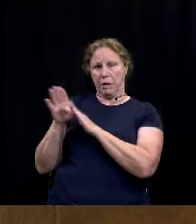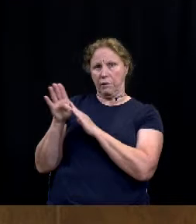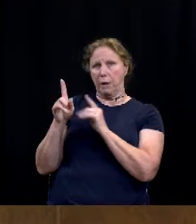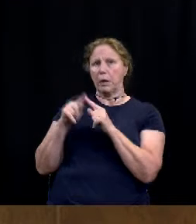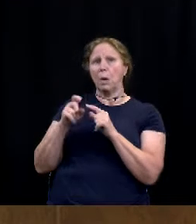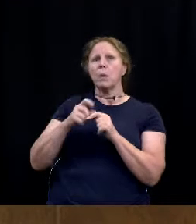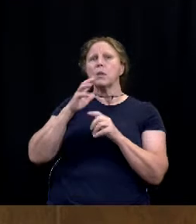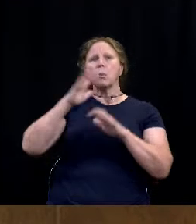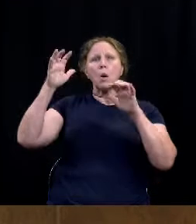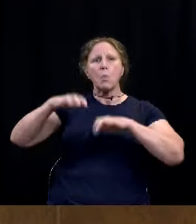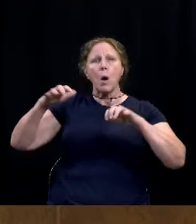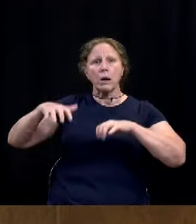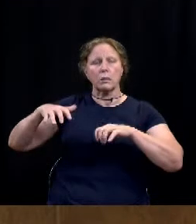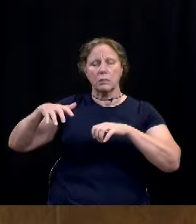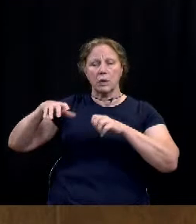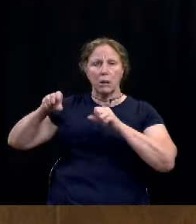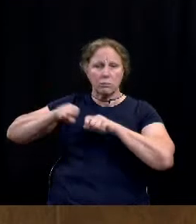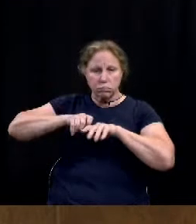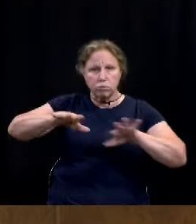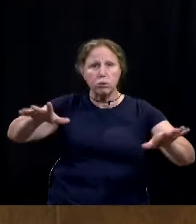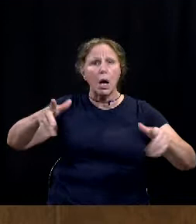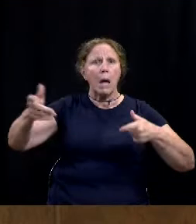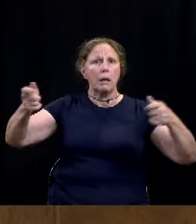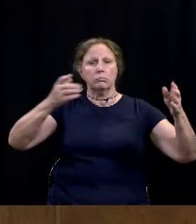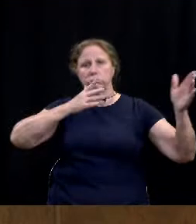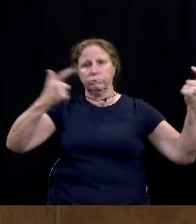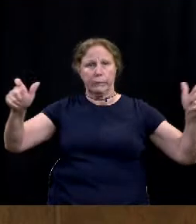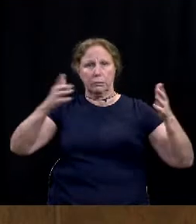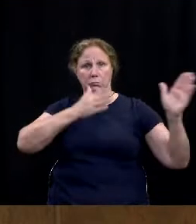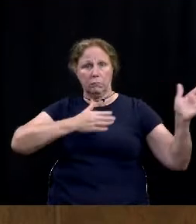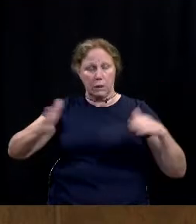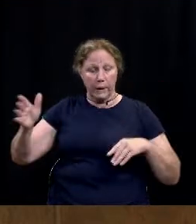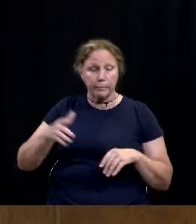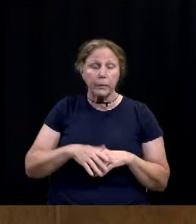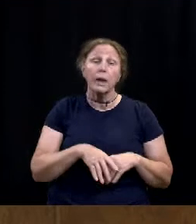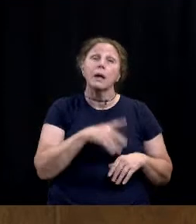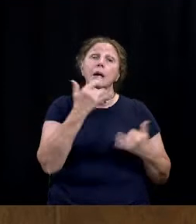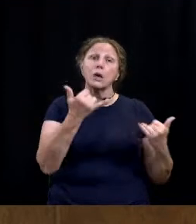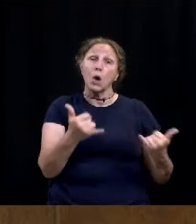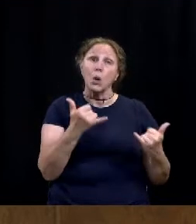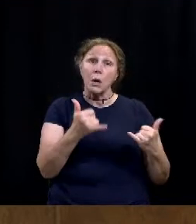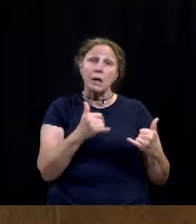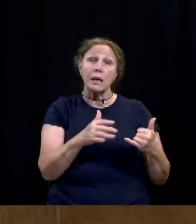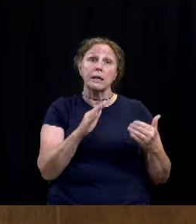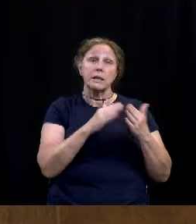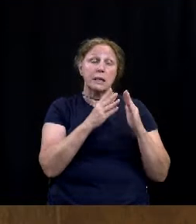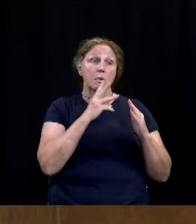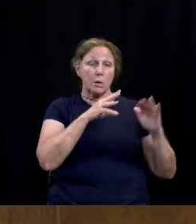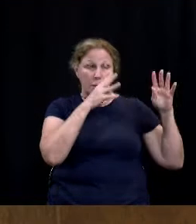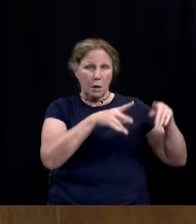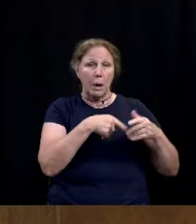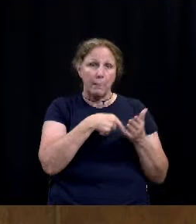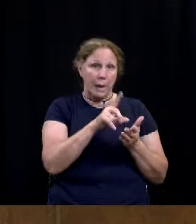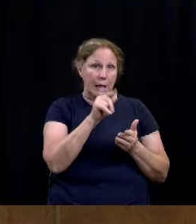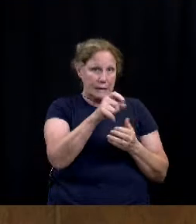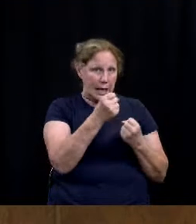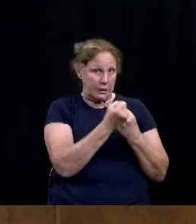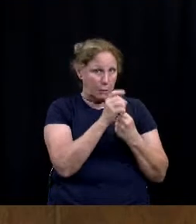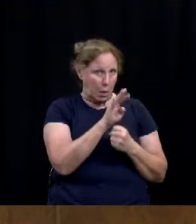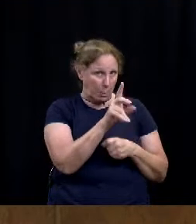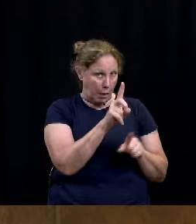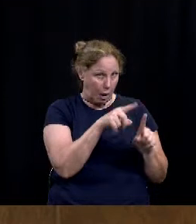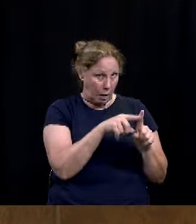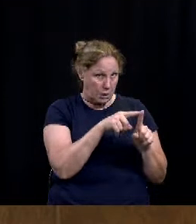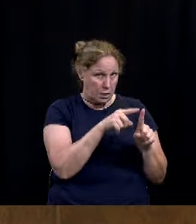Stormwater Master Plan. Currently, major improvements to the city's stormwater system are paid through tax-supported bonds, which are